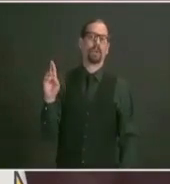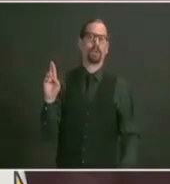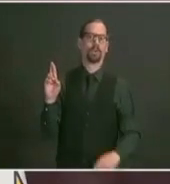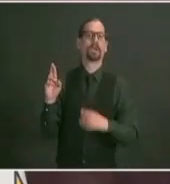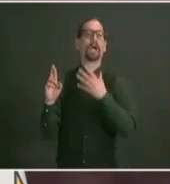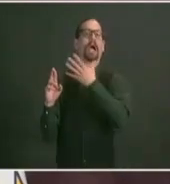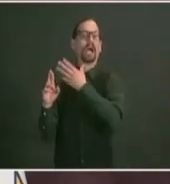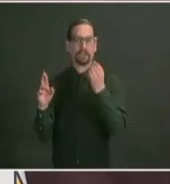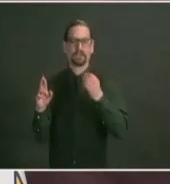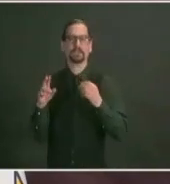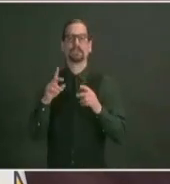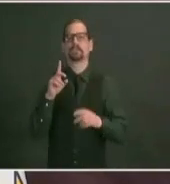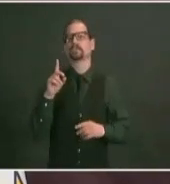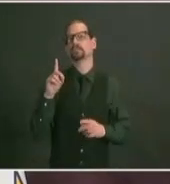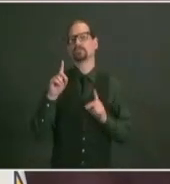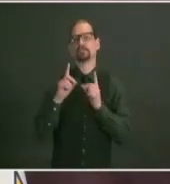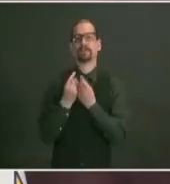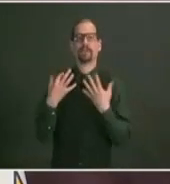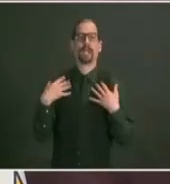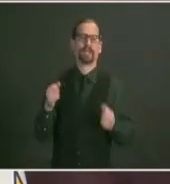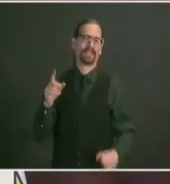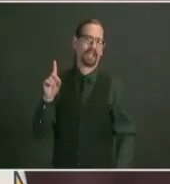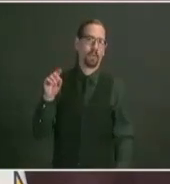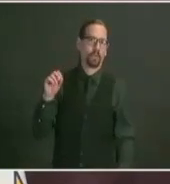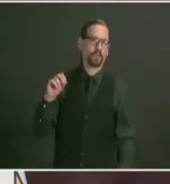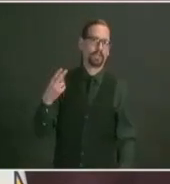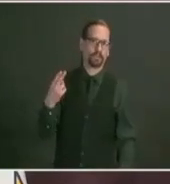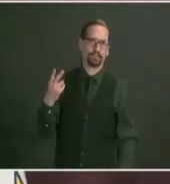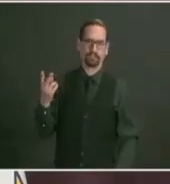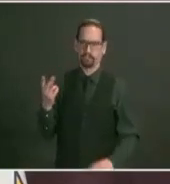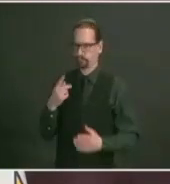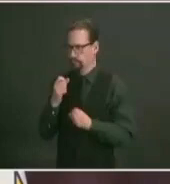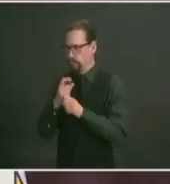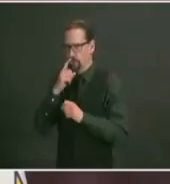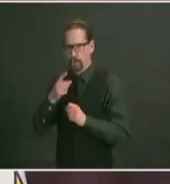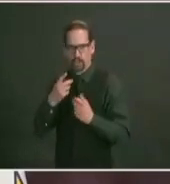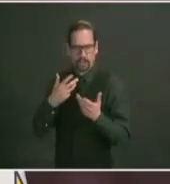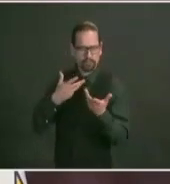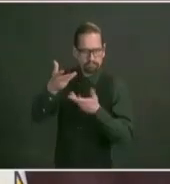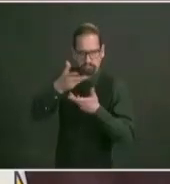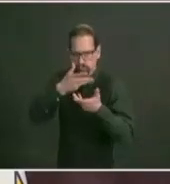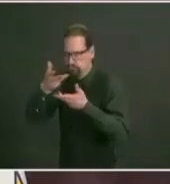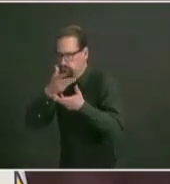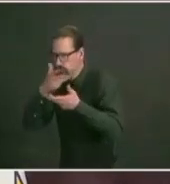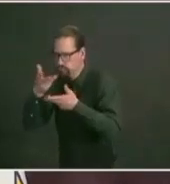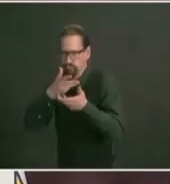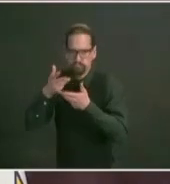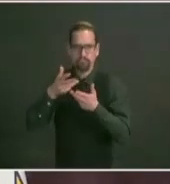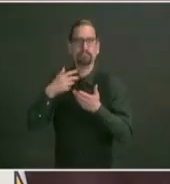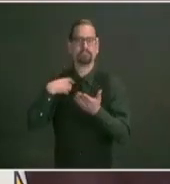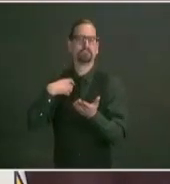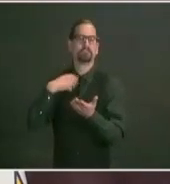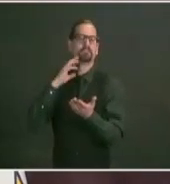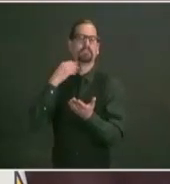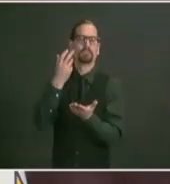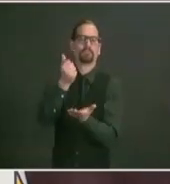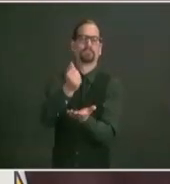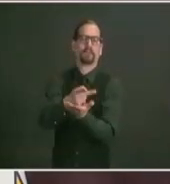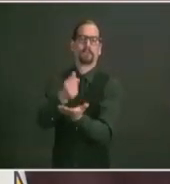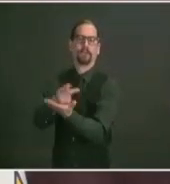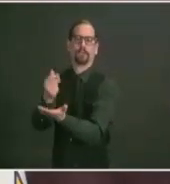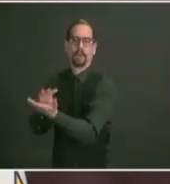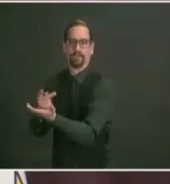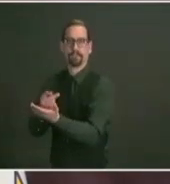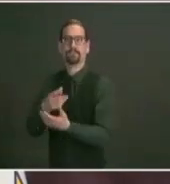proposals where the capacity in the given venue does not exceed 10 percent so if there are event planners